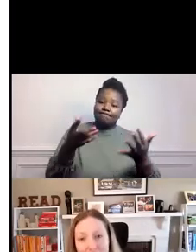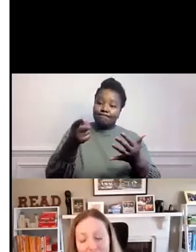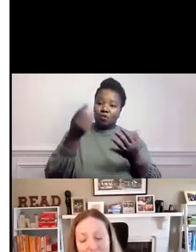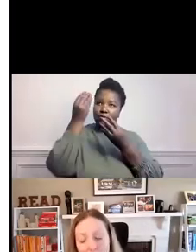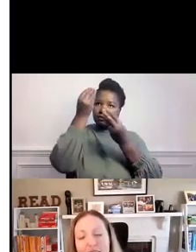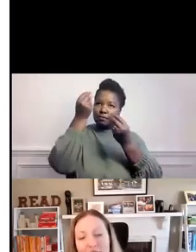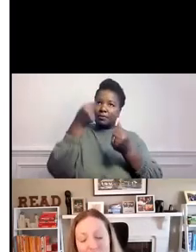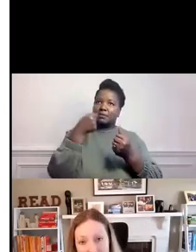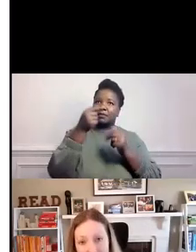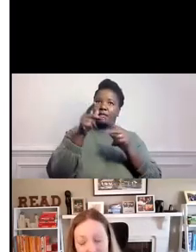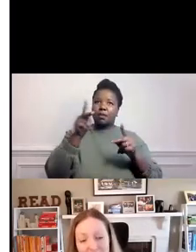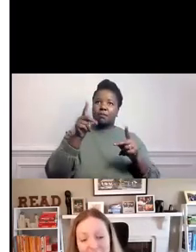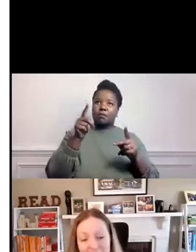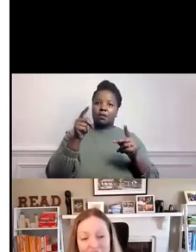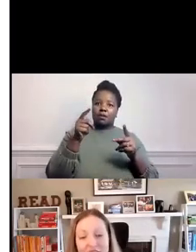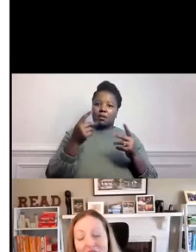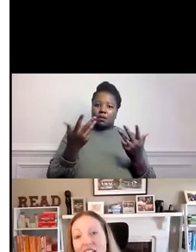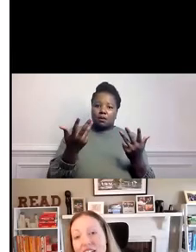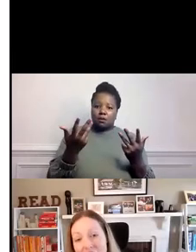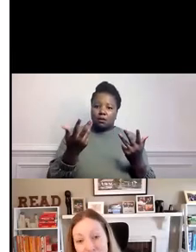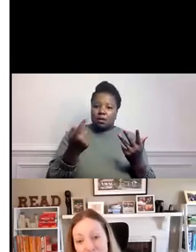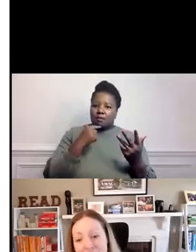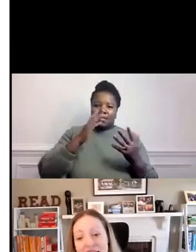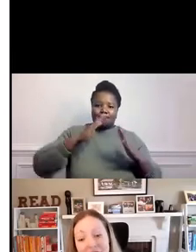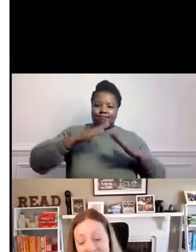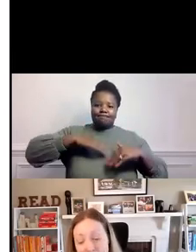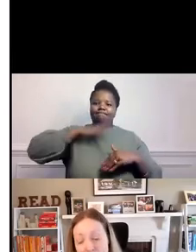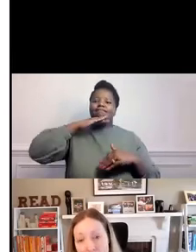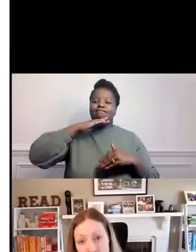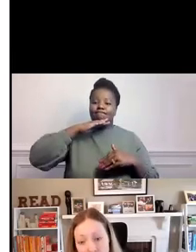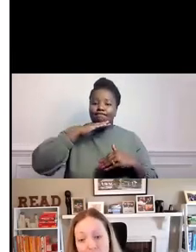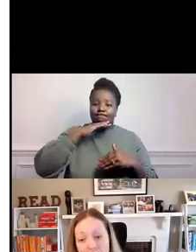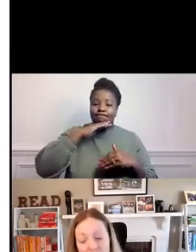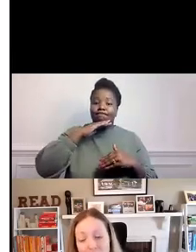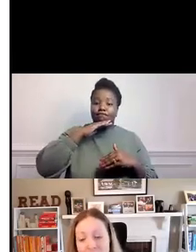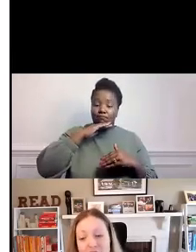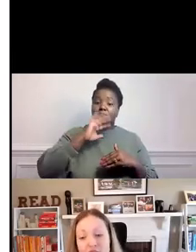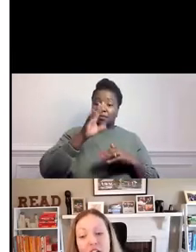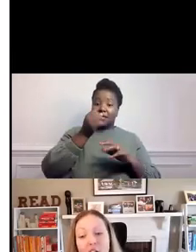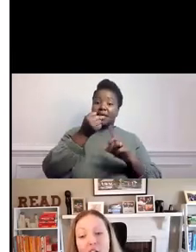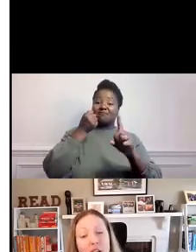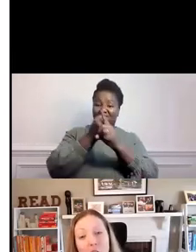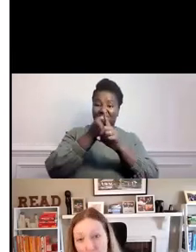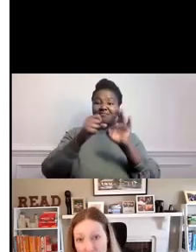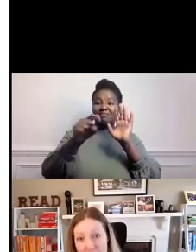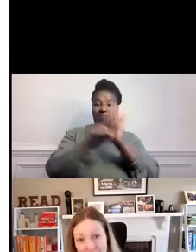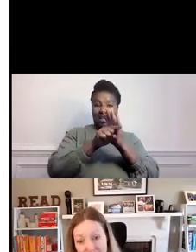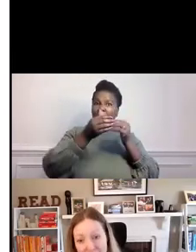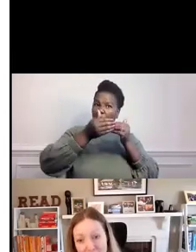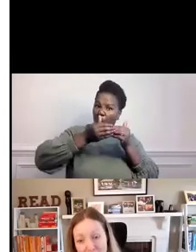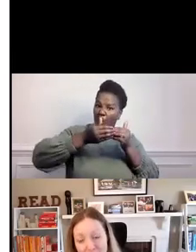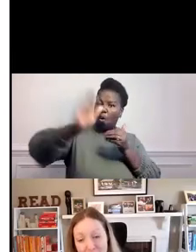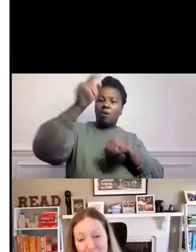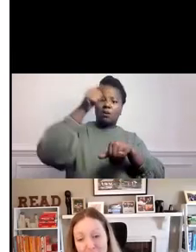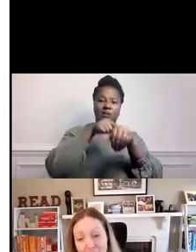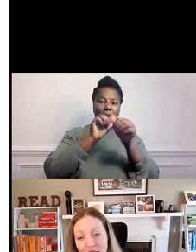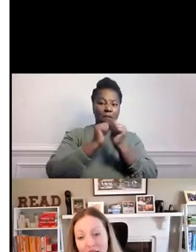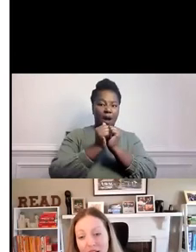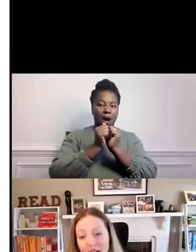quickly are quite fed up and that that could have really negative long-term consequences for how we all work together.